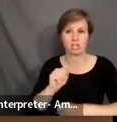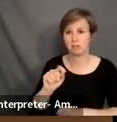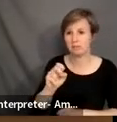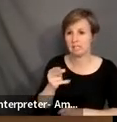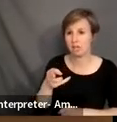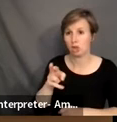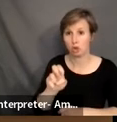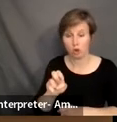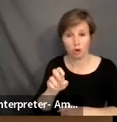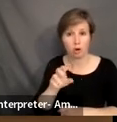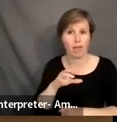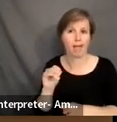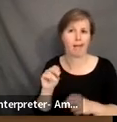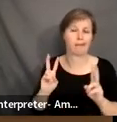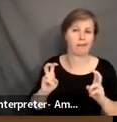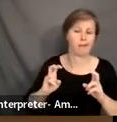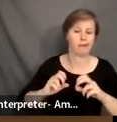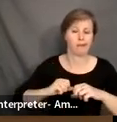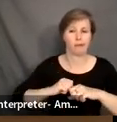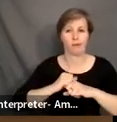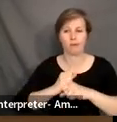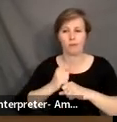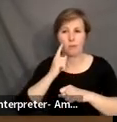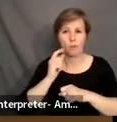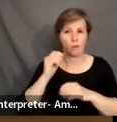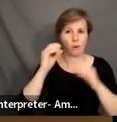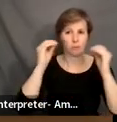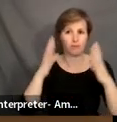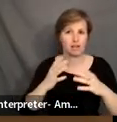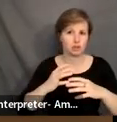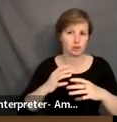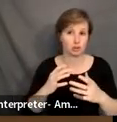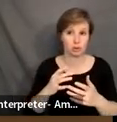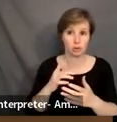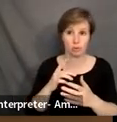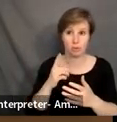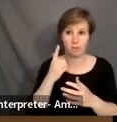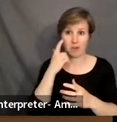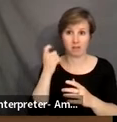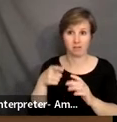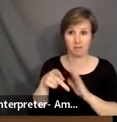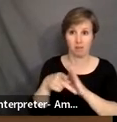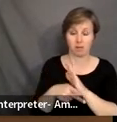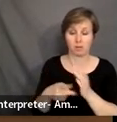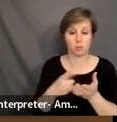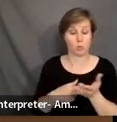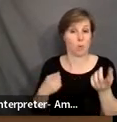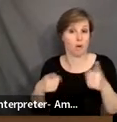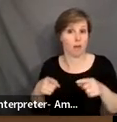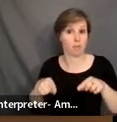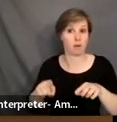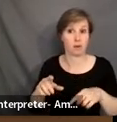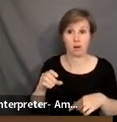from the system's post-tenure review policy. What happened is, in October, the